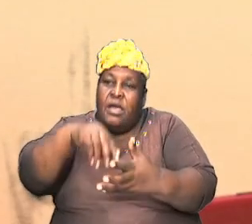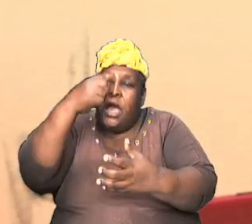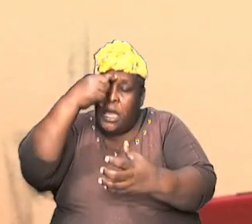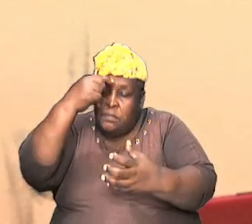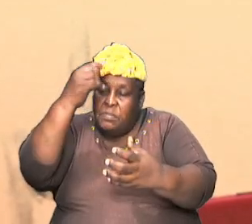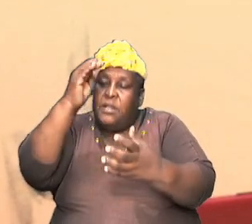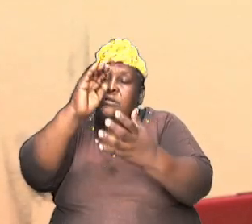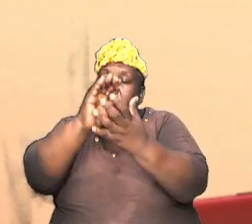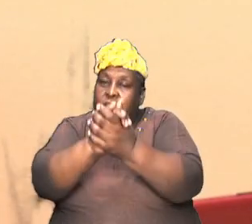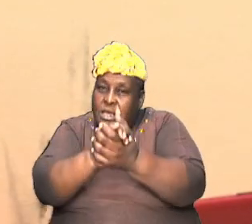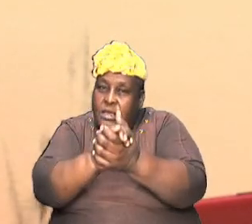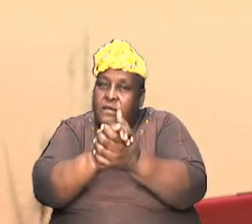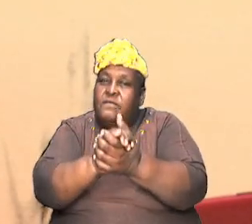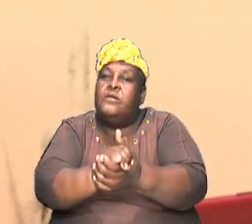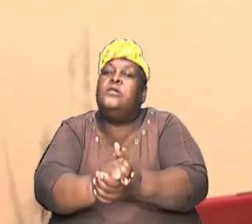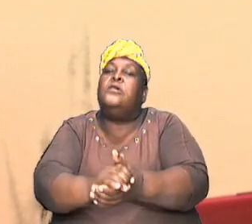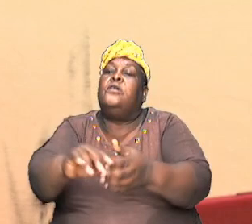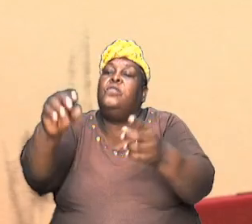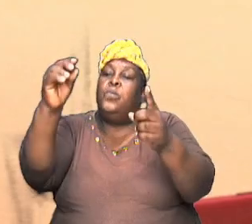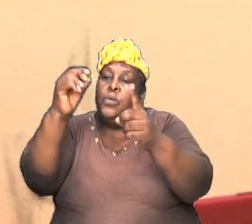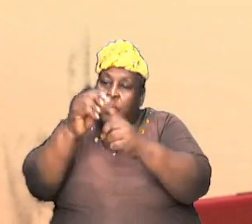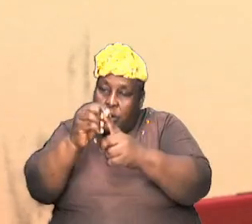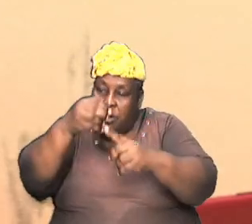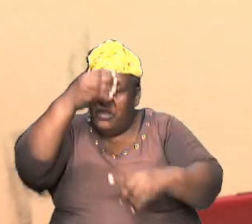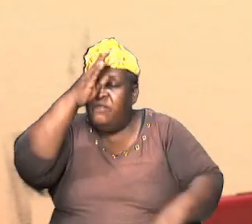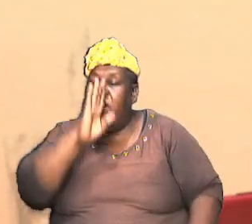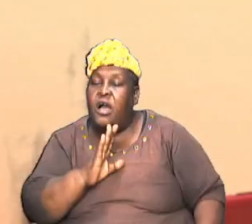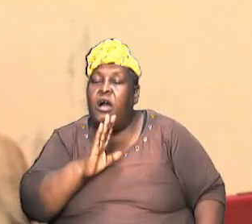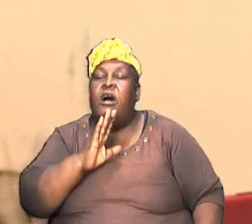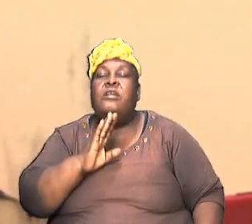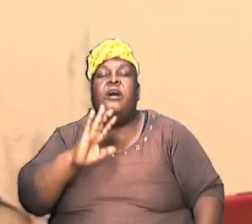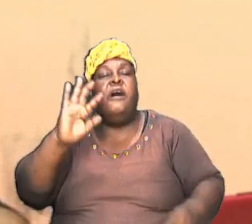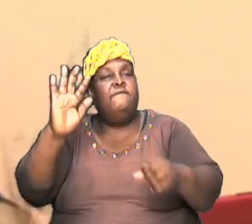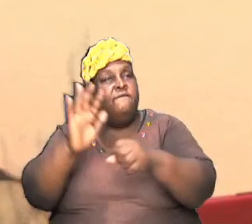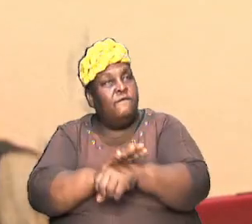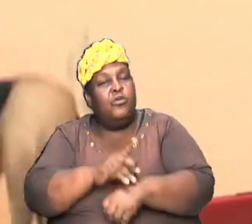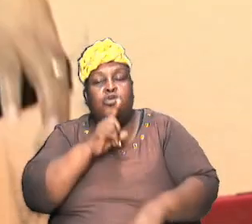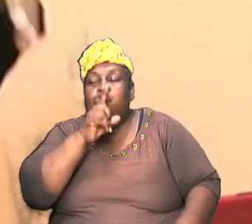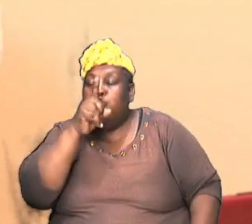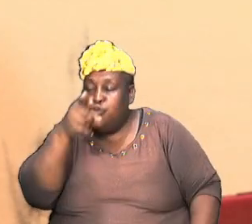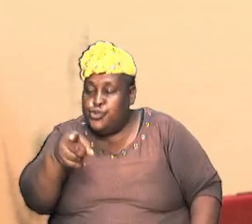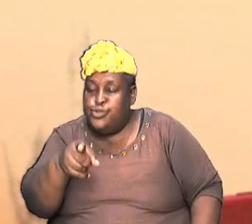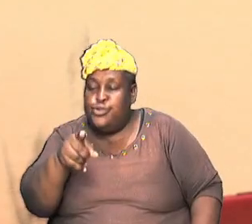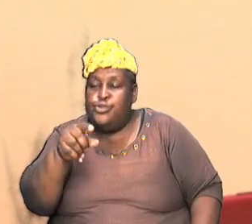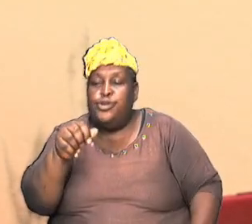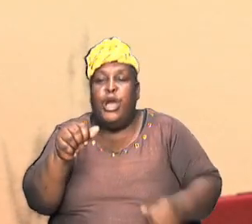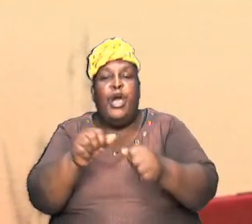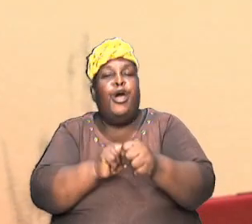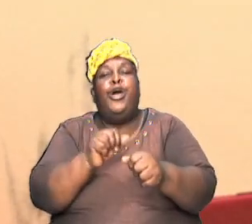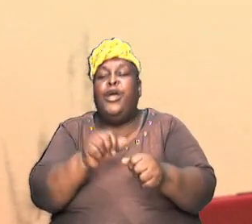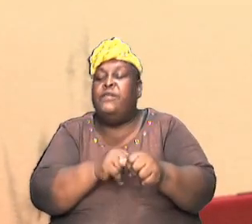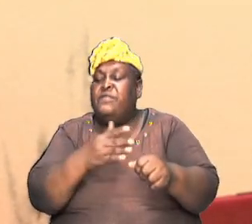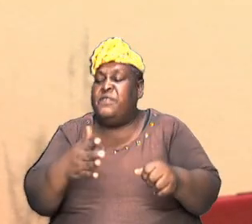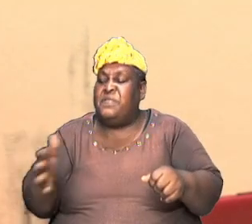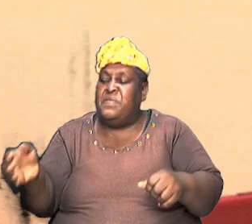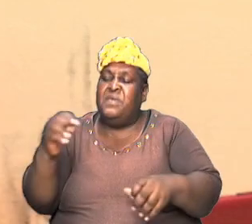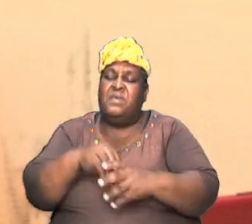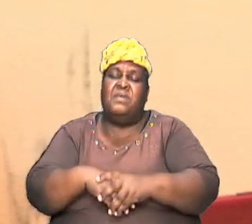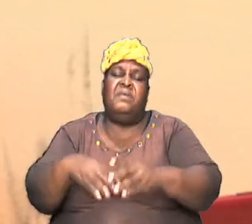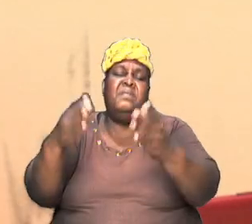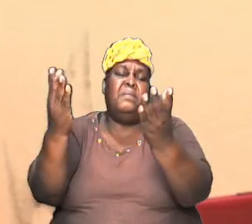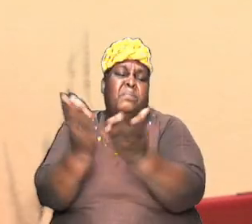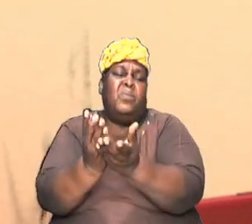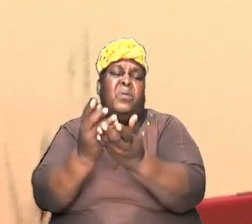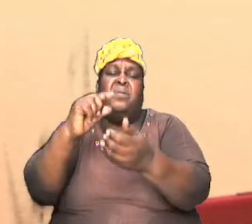and you can be fully assured that everything that is in the book